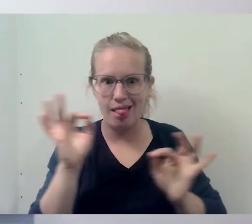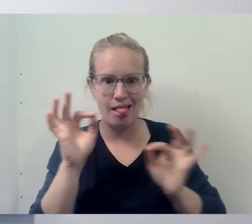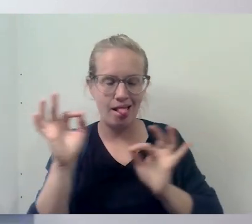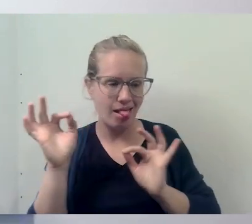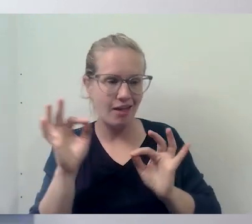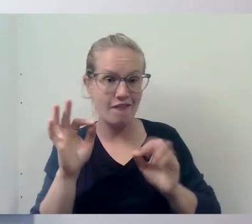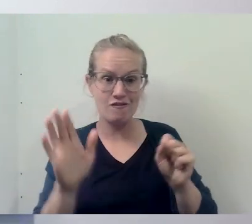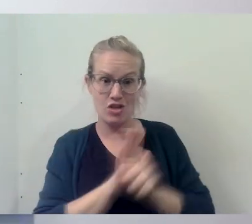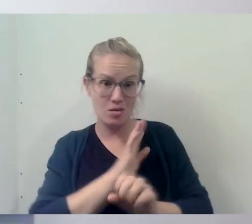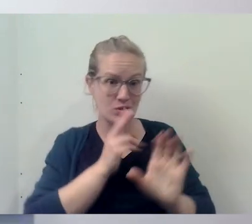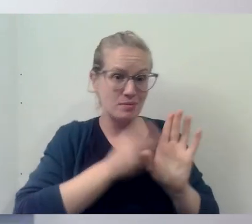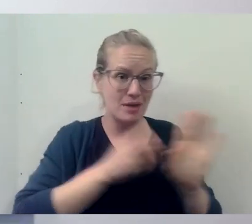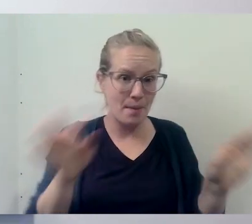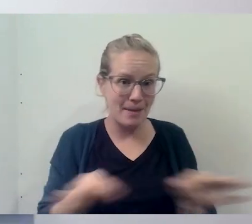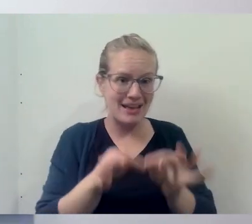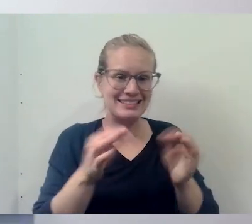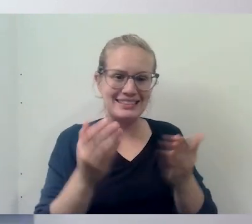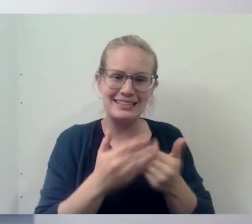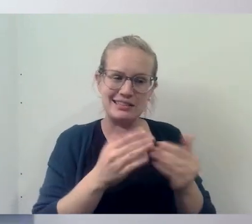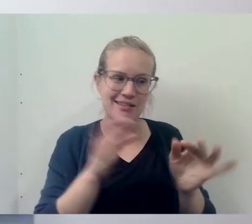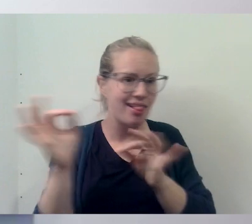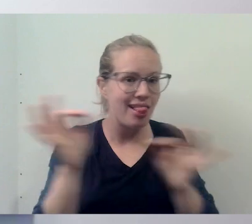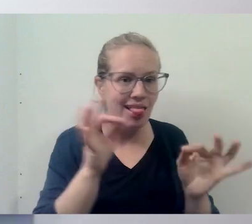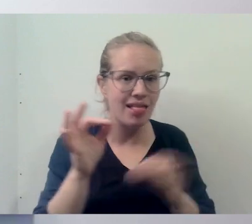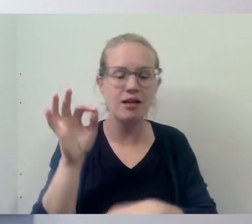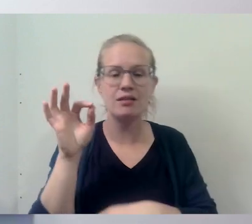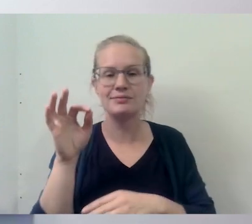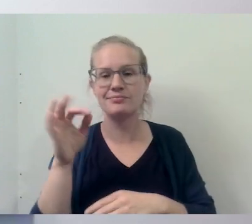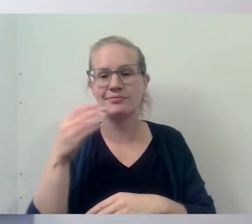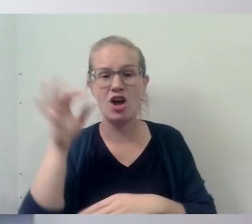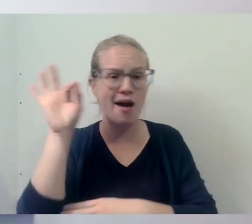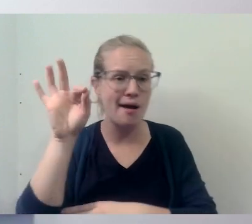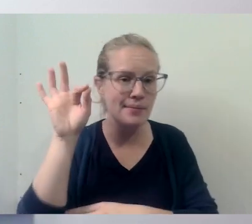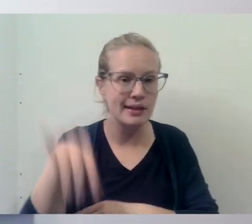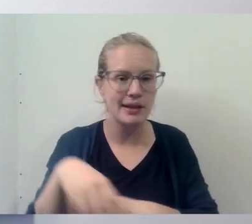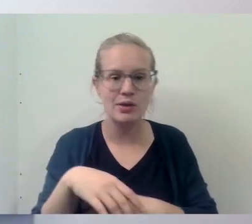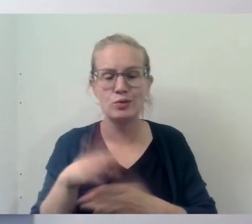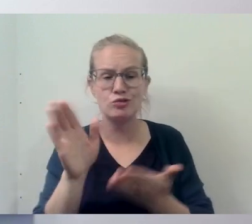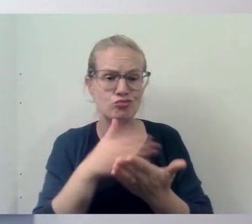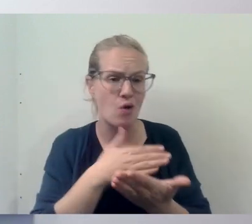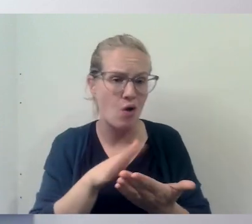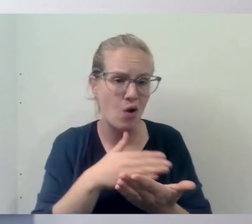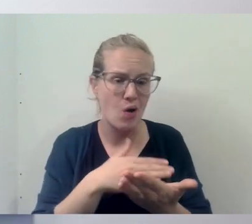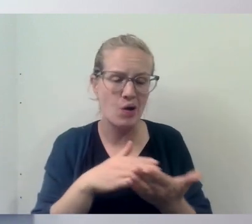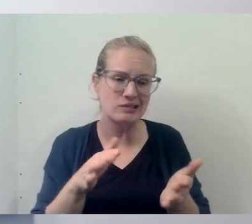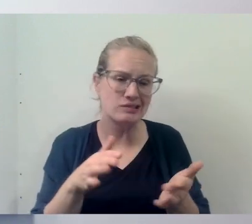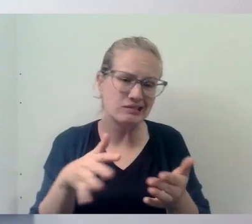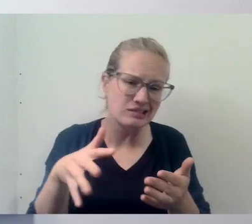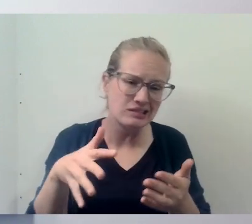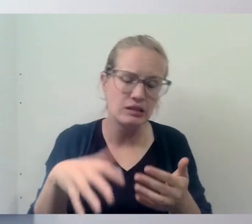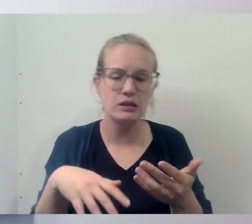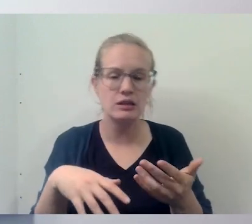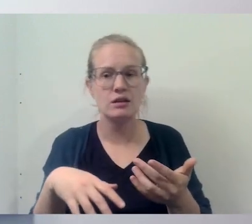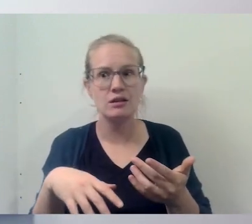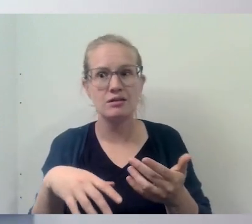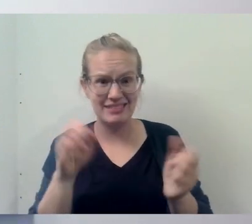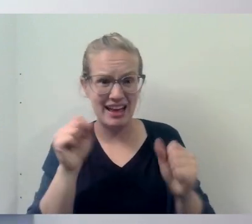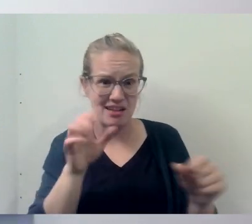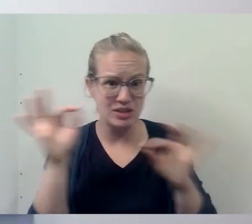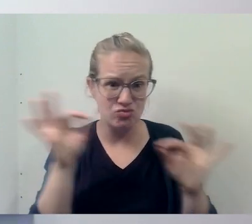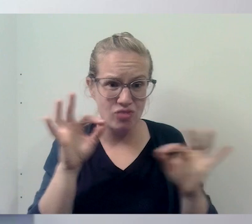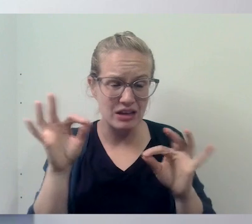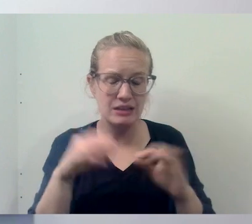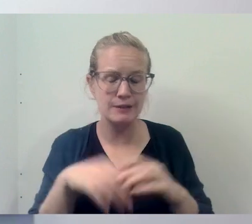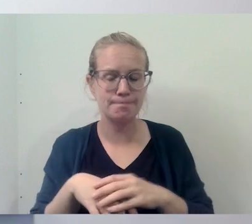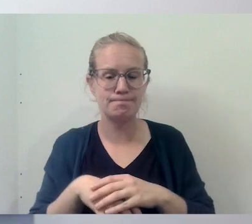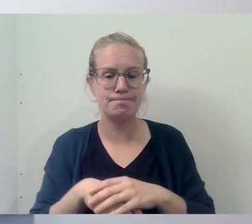full participation in the mass. For example, whether it's an anomaly or maybe some songs and, and also like, um,